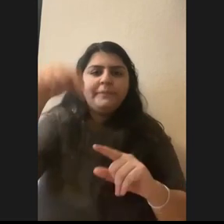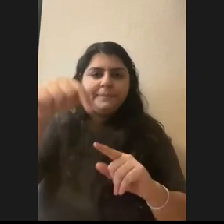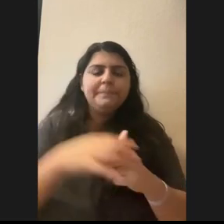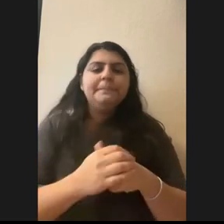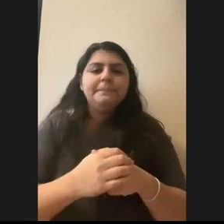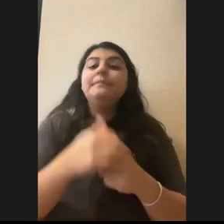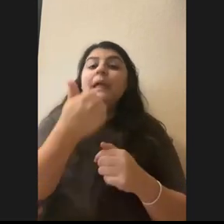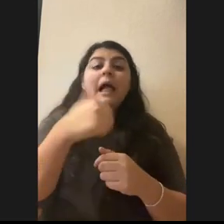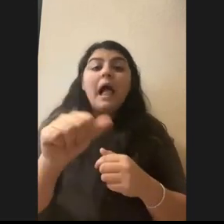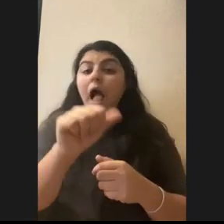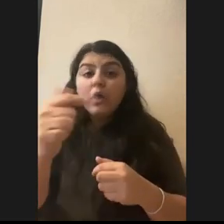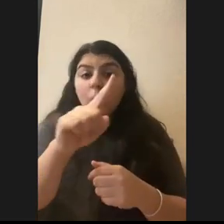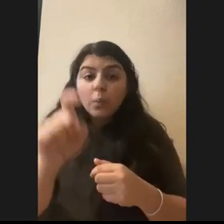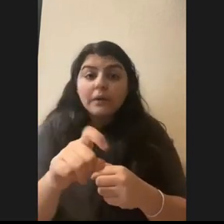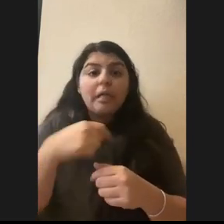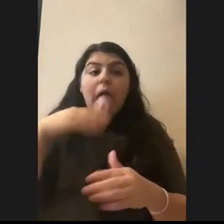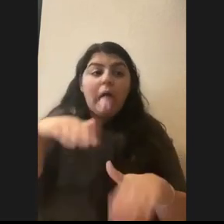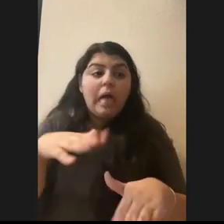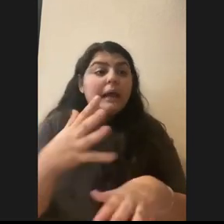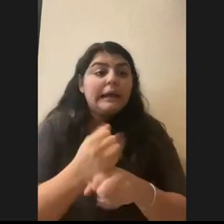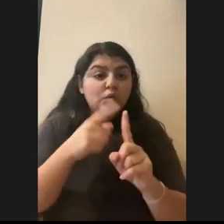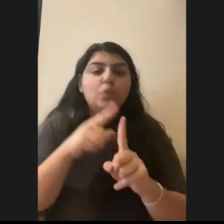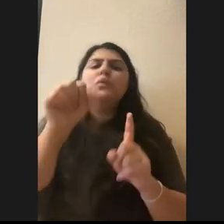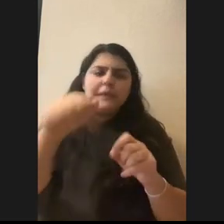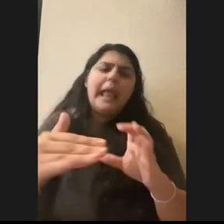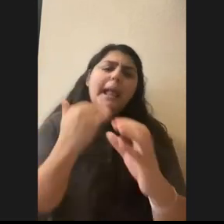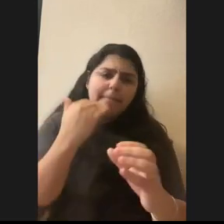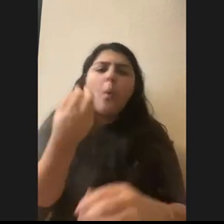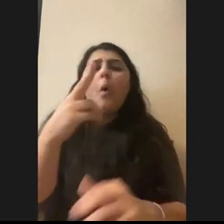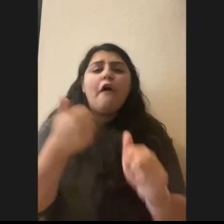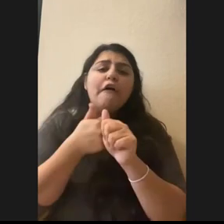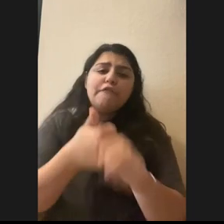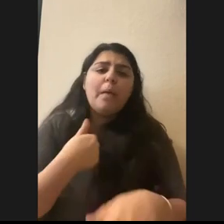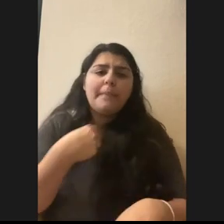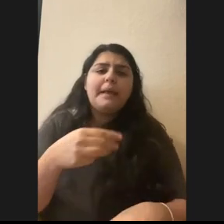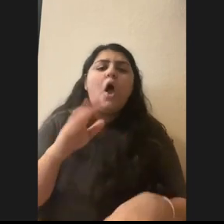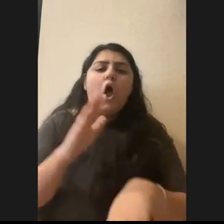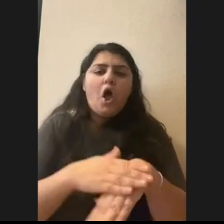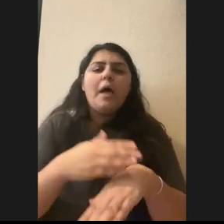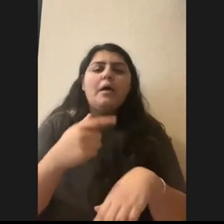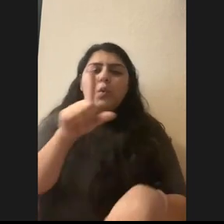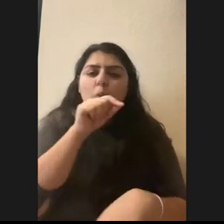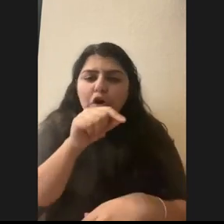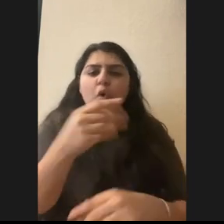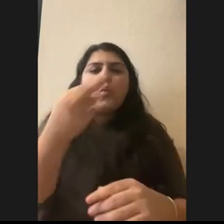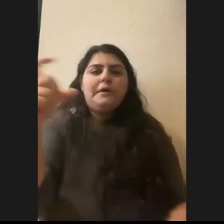any other questions that I get, didn't get to, you can email me or follow me at mustelidmay on Twitter or Instagram.